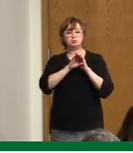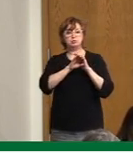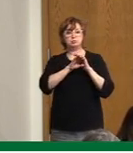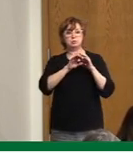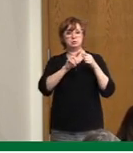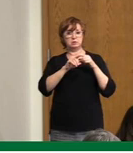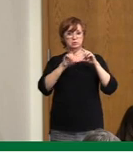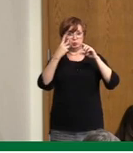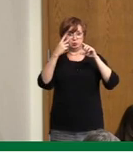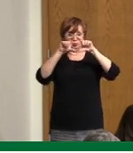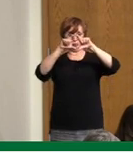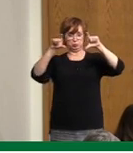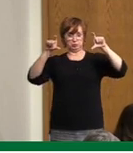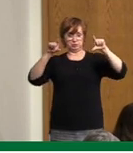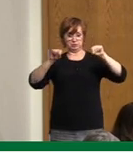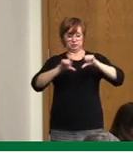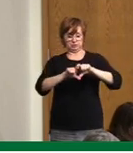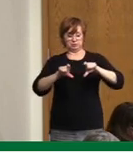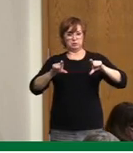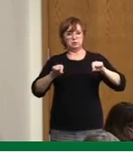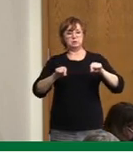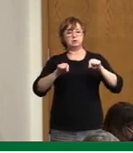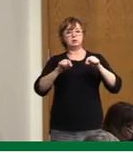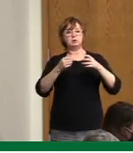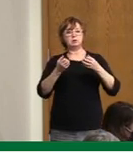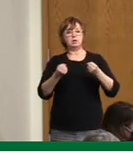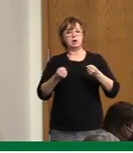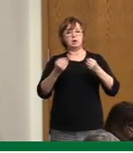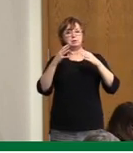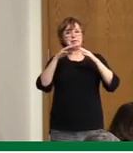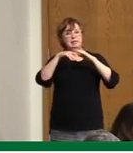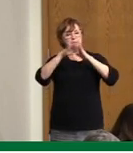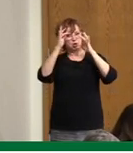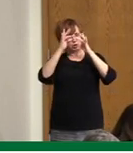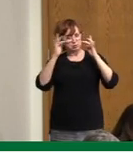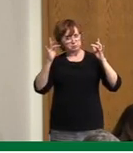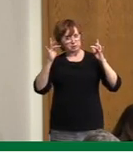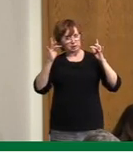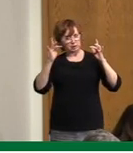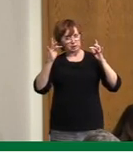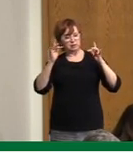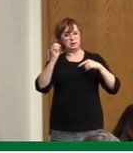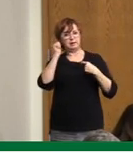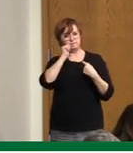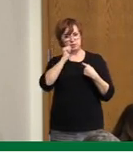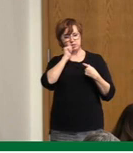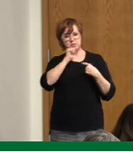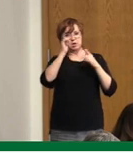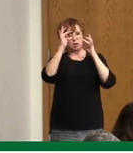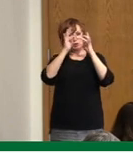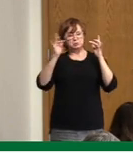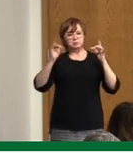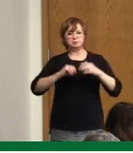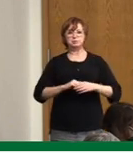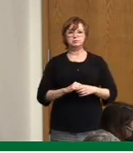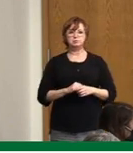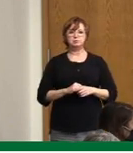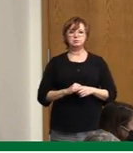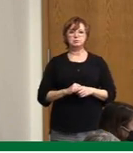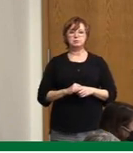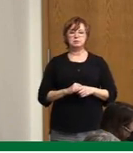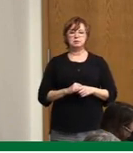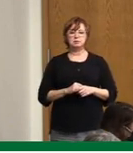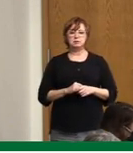hospitalizations per day. So, you know, they predict that if you do everything consistently, our hospitalization, which has a lag of two to three days,